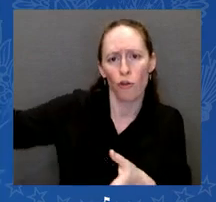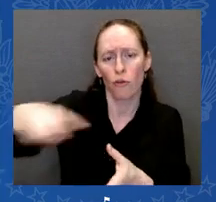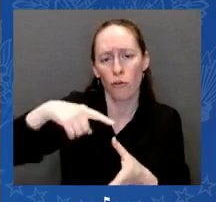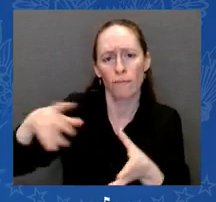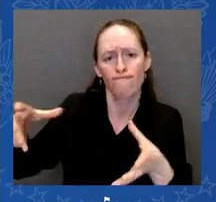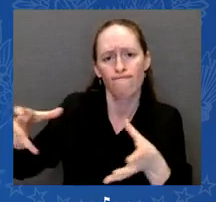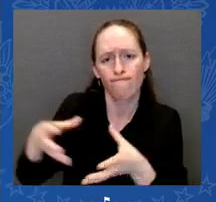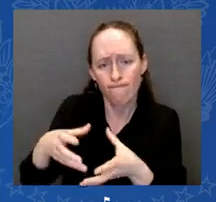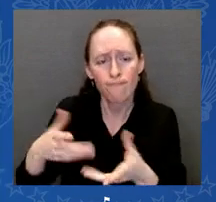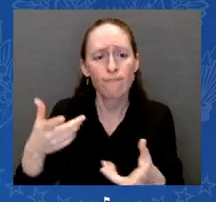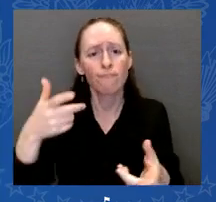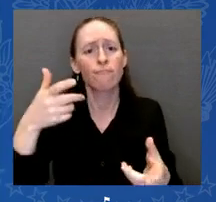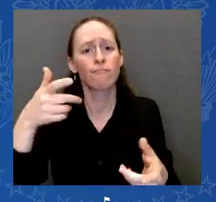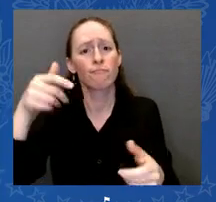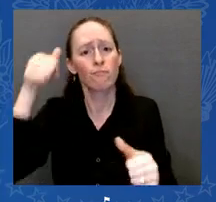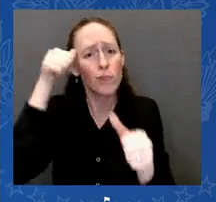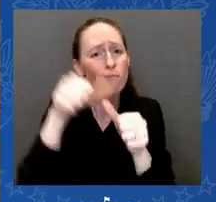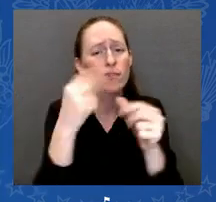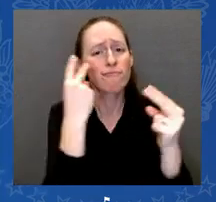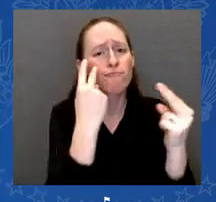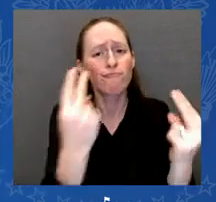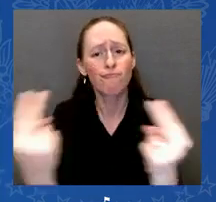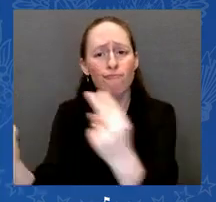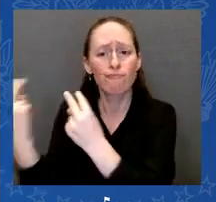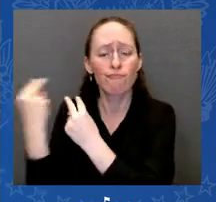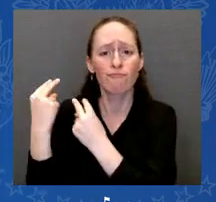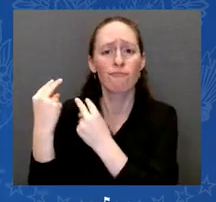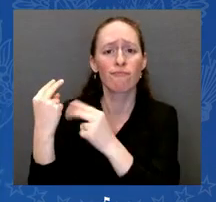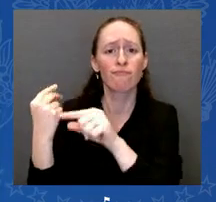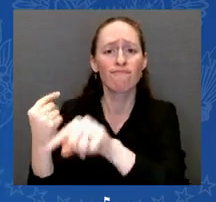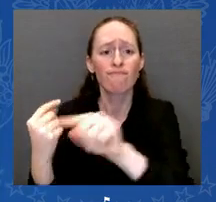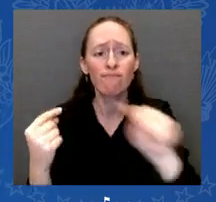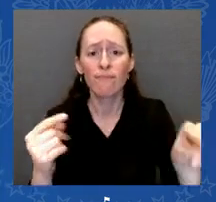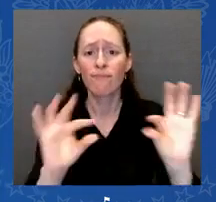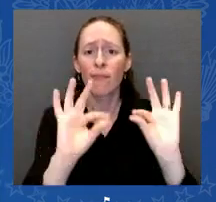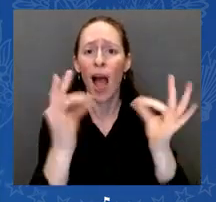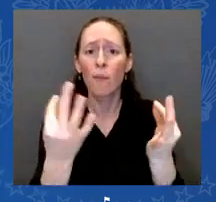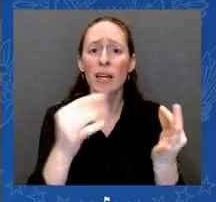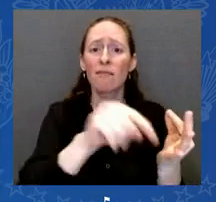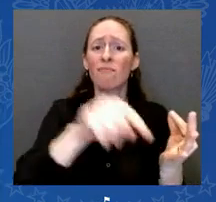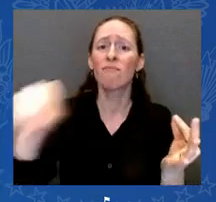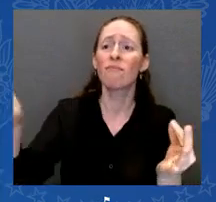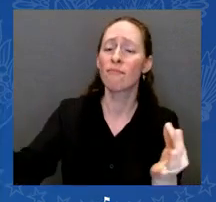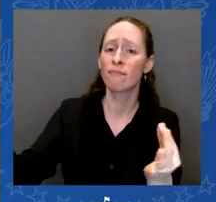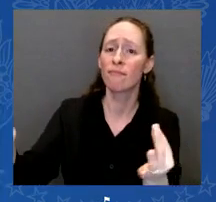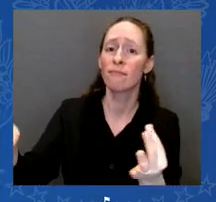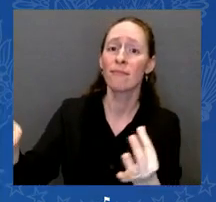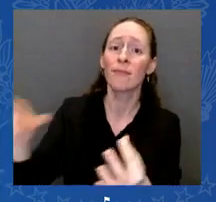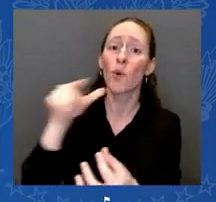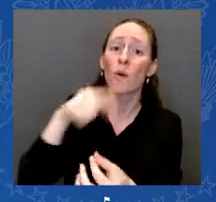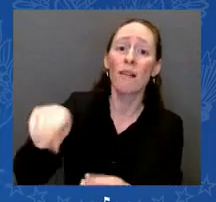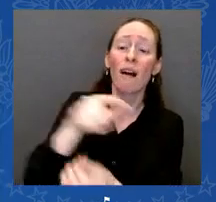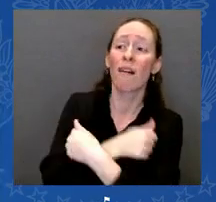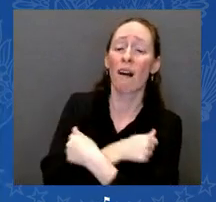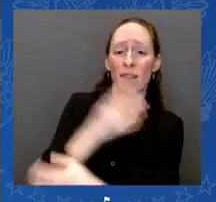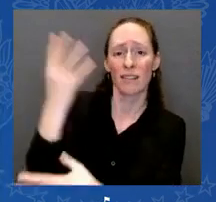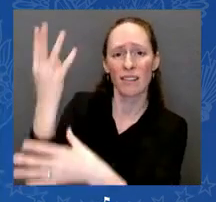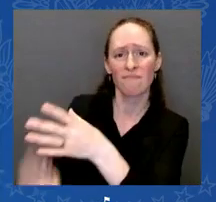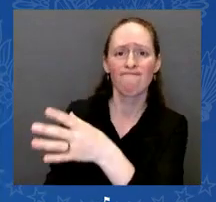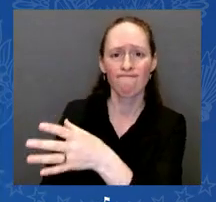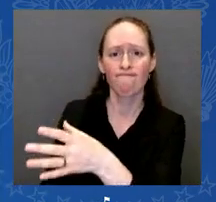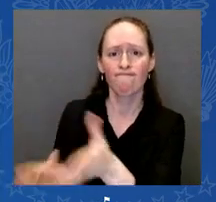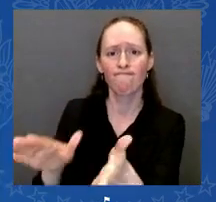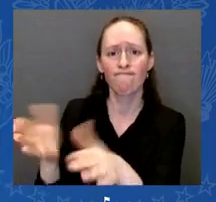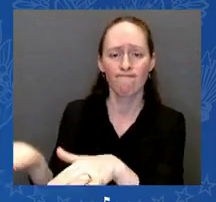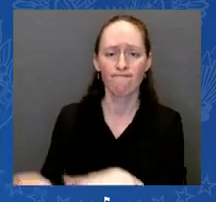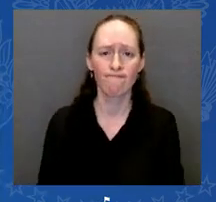by guns. July 22, 2022 was the 10-year mark of the Aurora movie theater